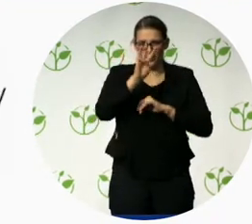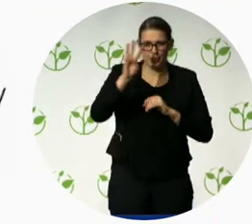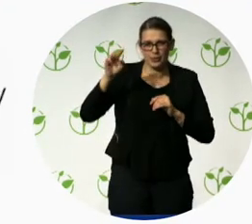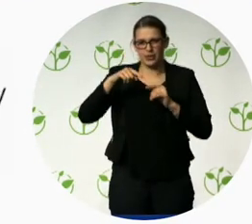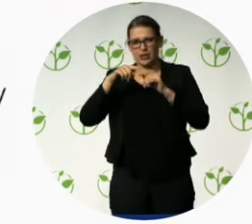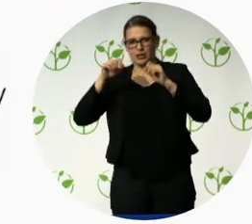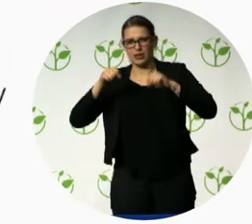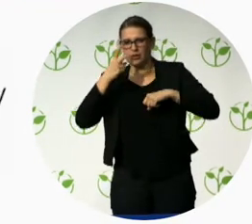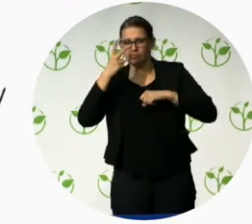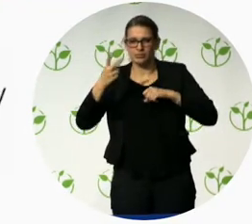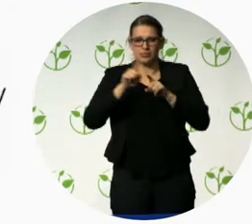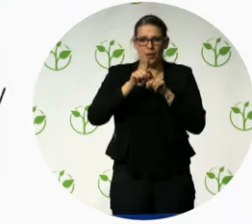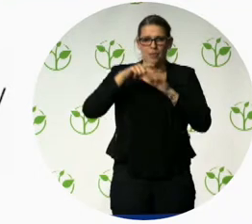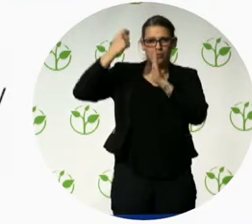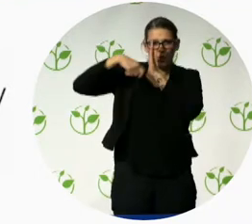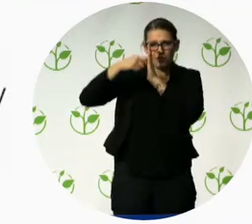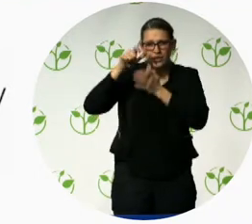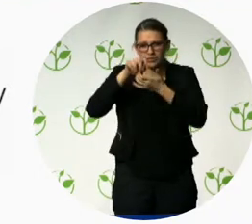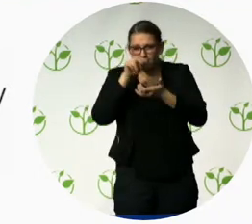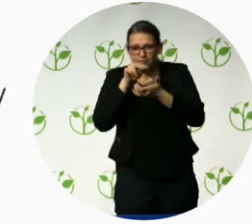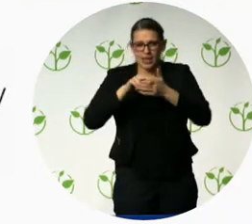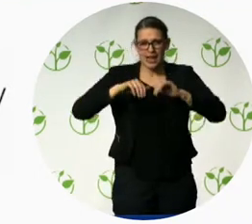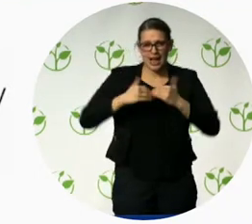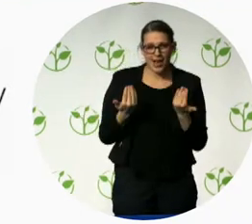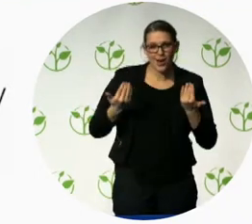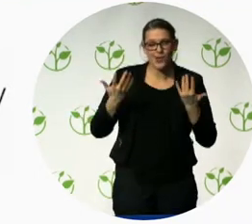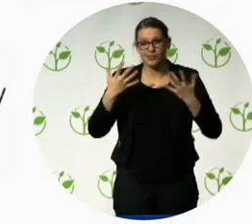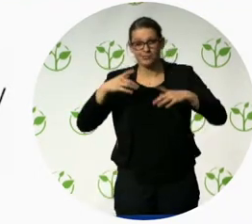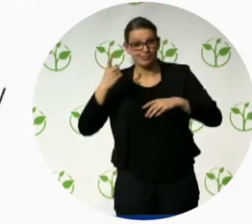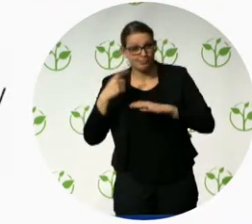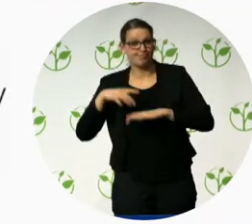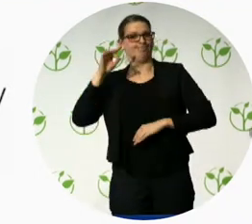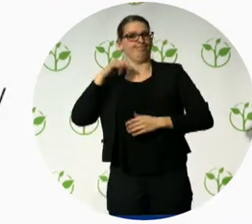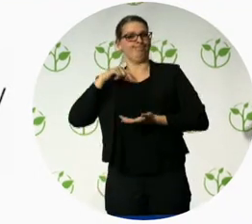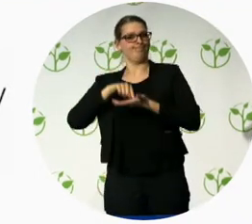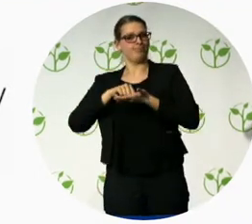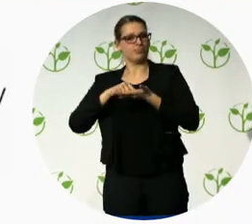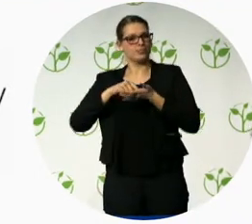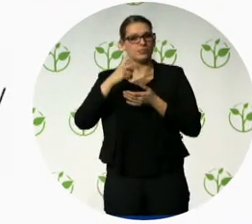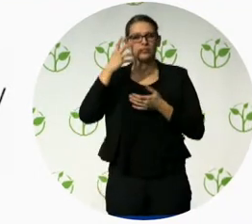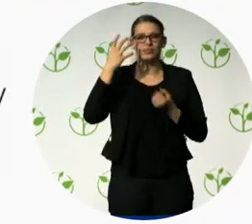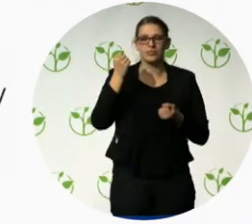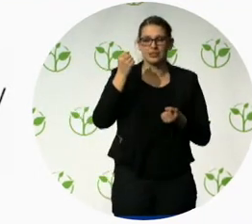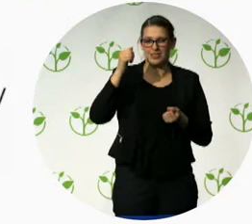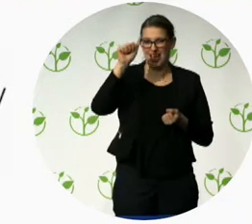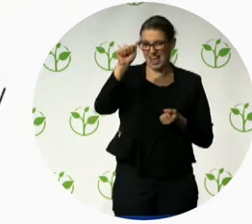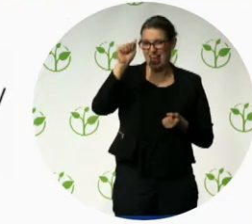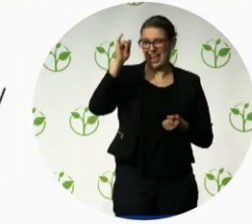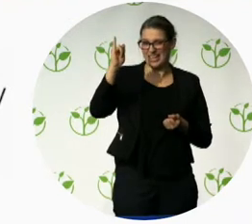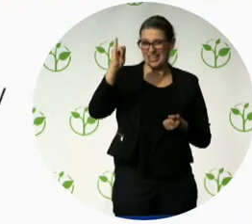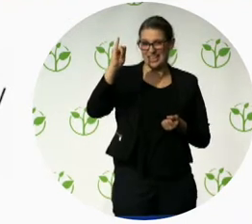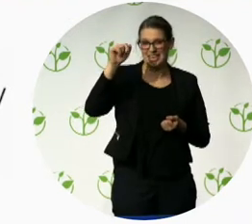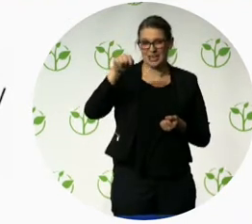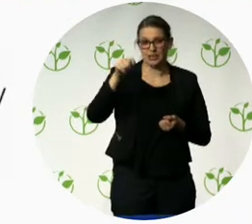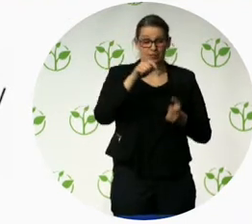He invented seeing AI, which David kindly spoke about earlier this morning. Seeing AI allows somebody who's blind to